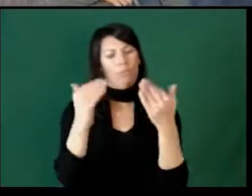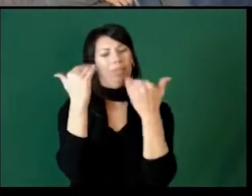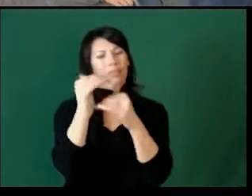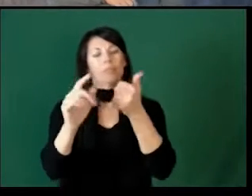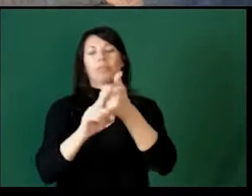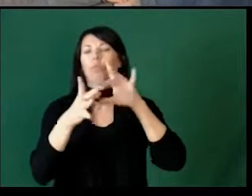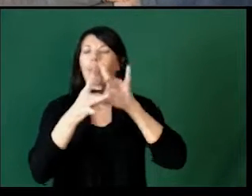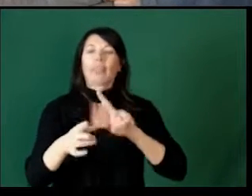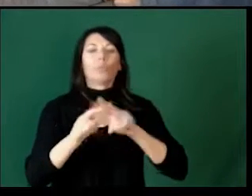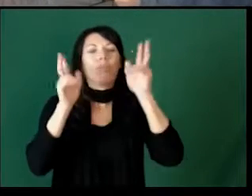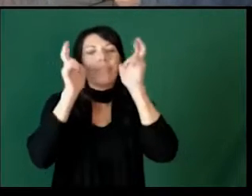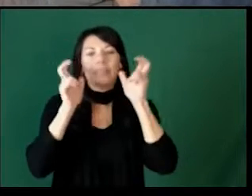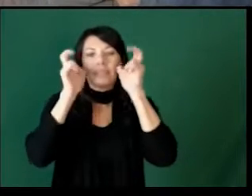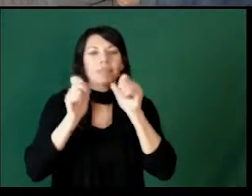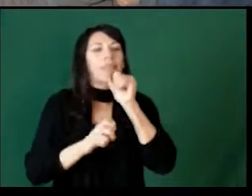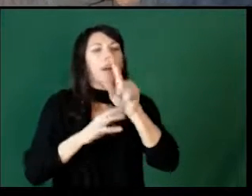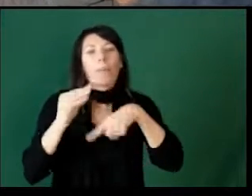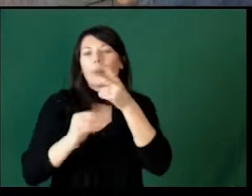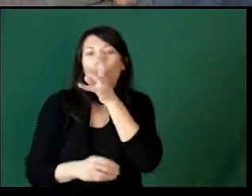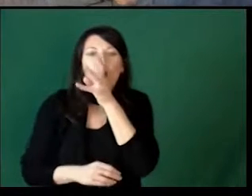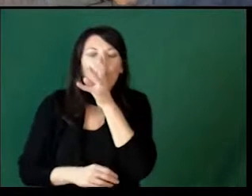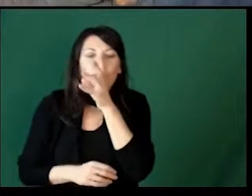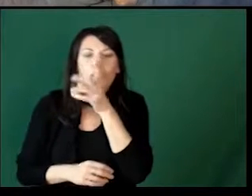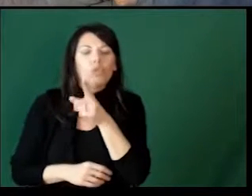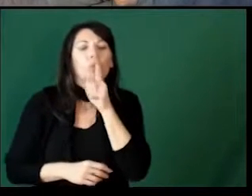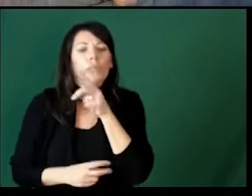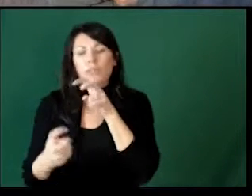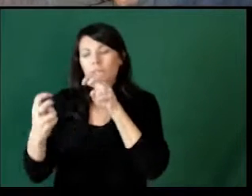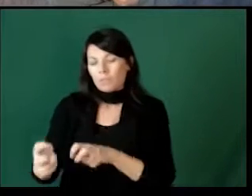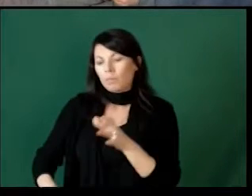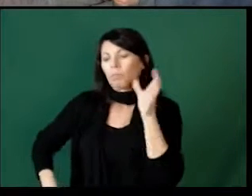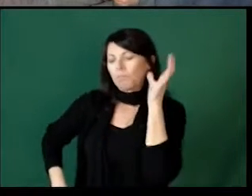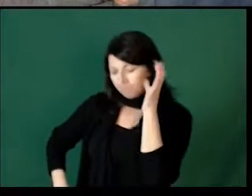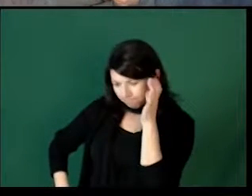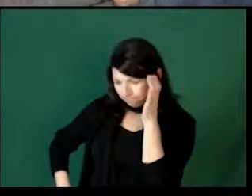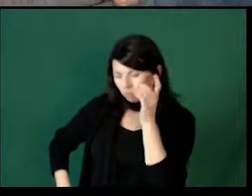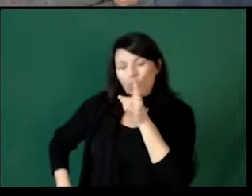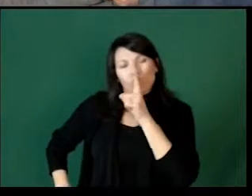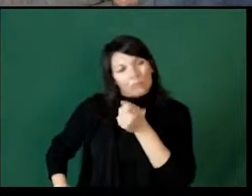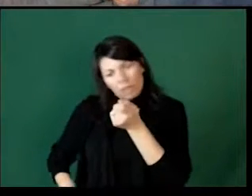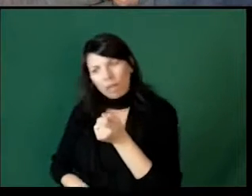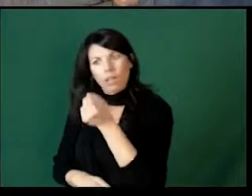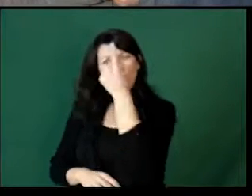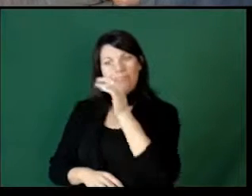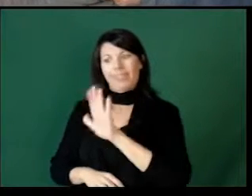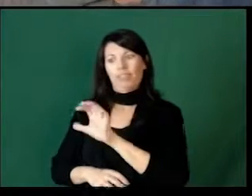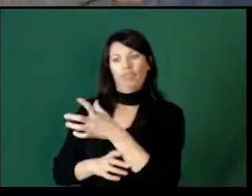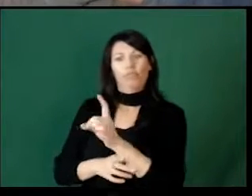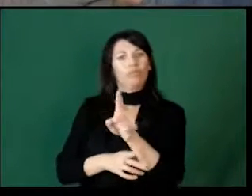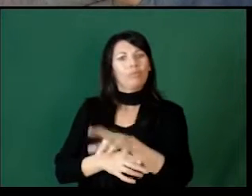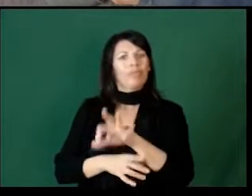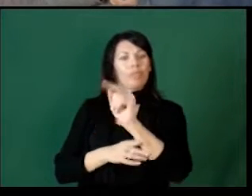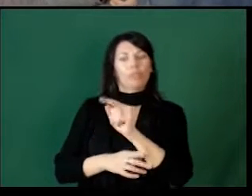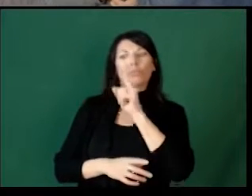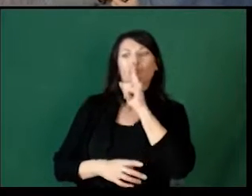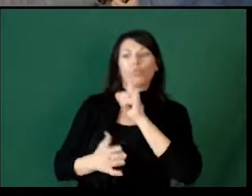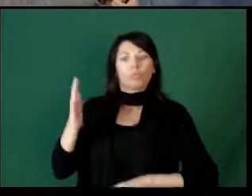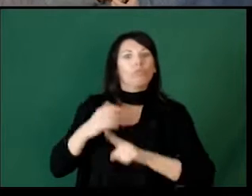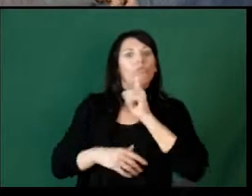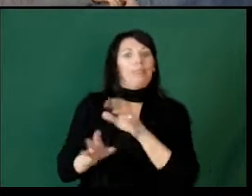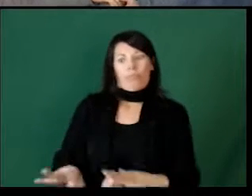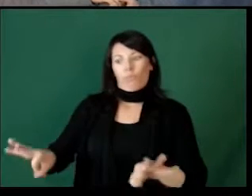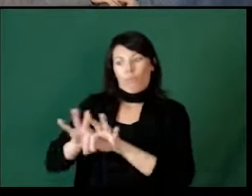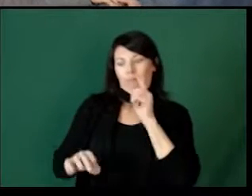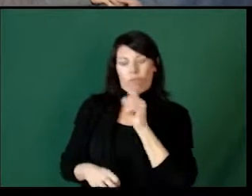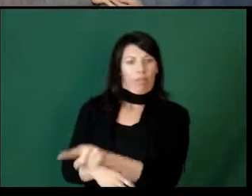Also limits are about listening, not about talking. Taking the time to really listen and understand your child, you're finding out what's really important to